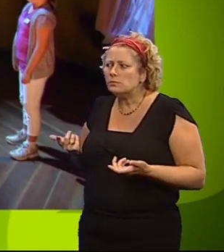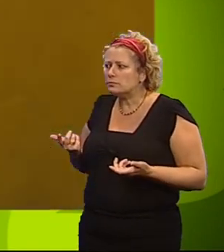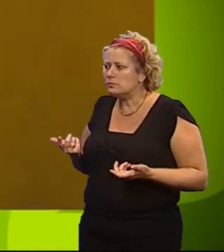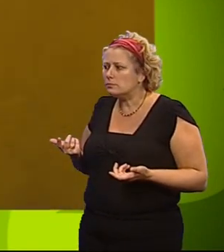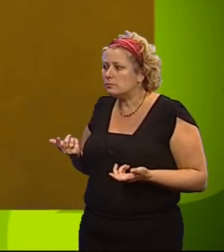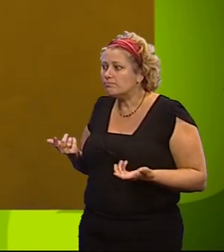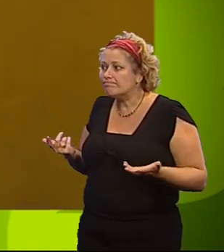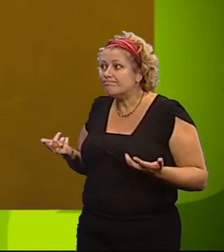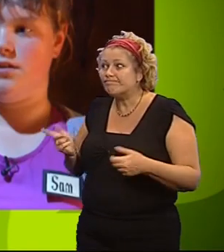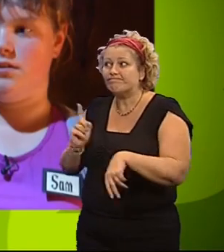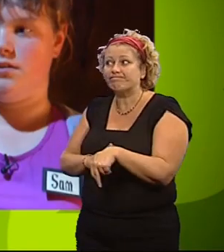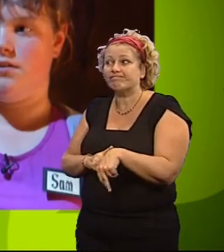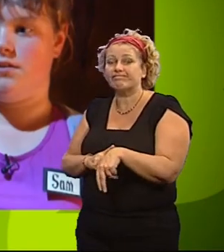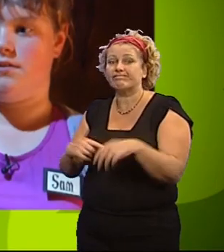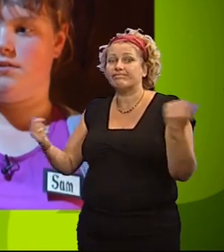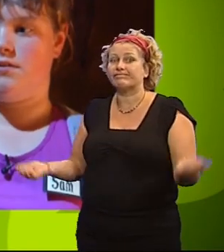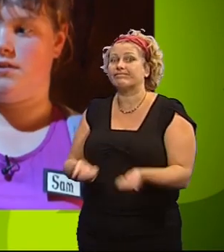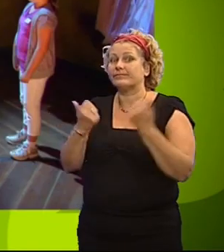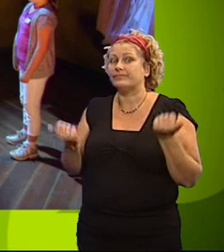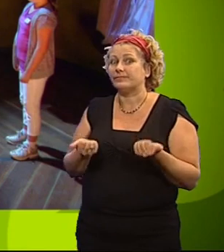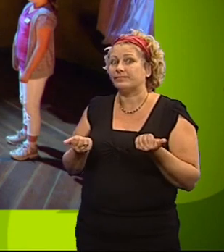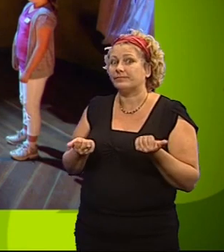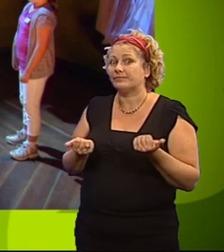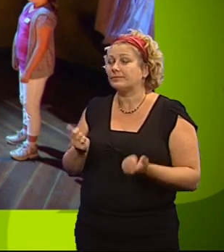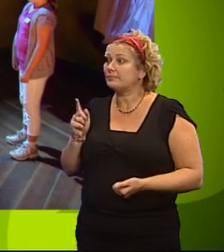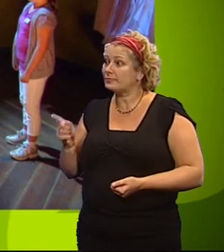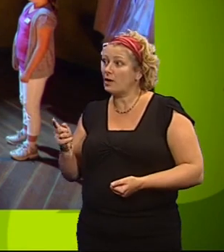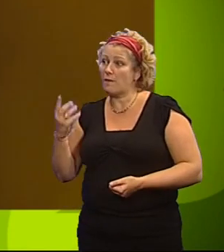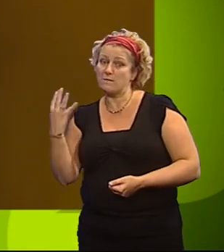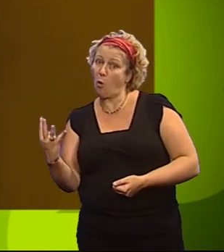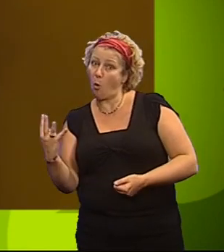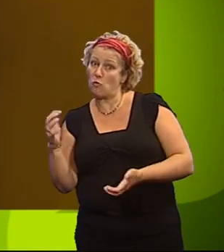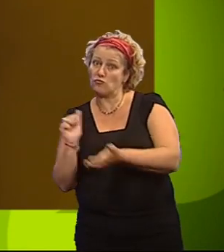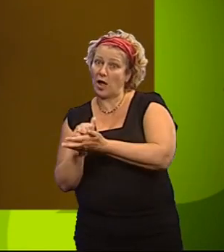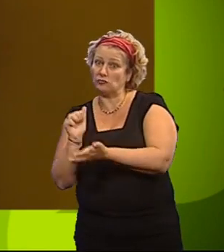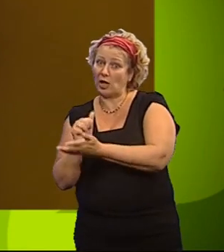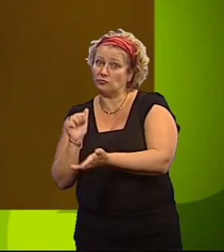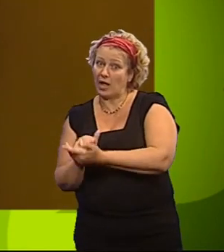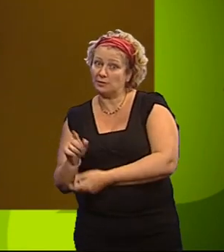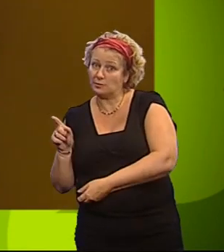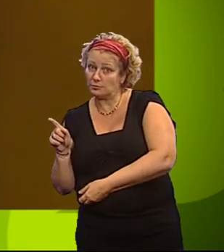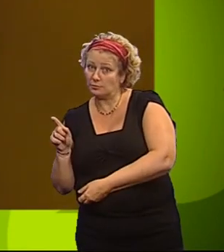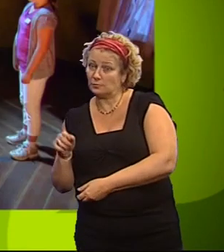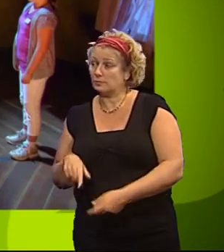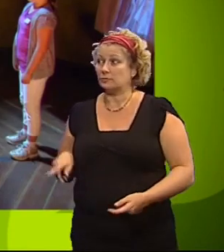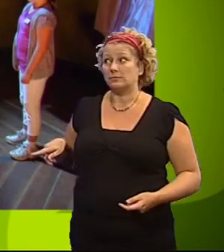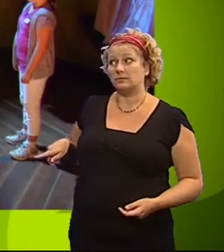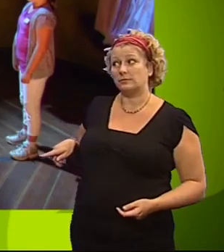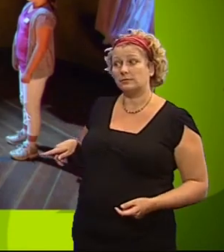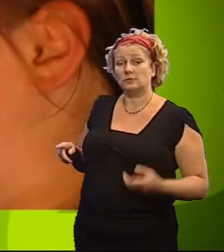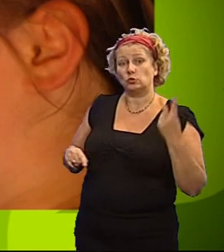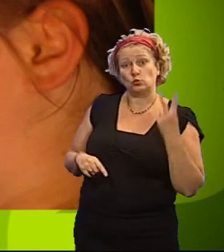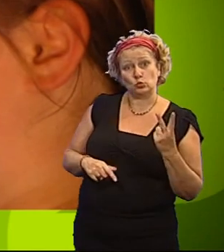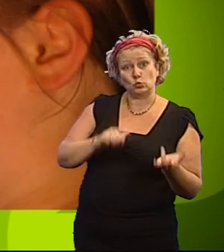Rene and Sam, your time is up. Rene answered four questions correctly. Sam answered two